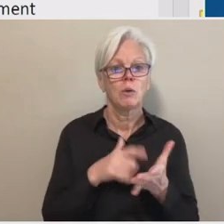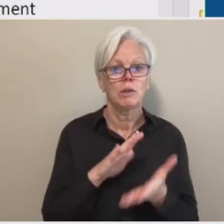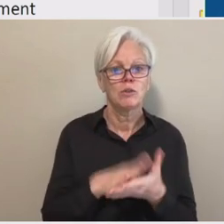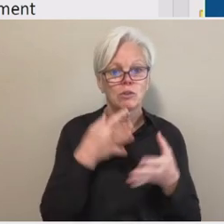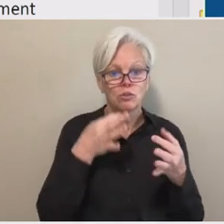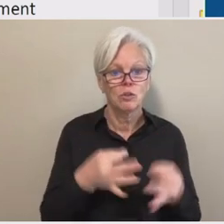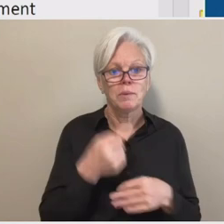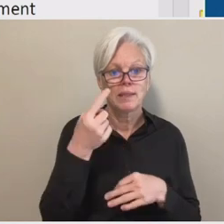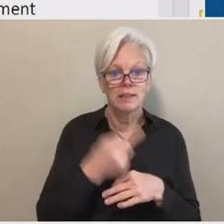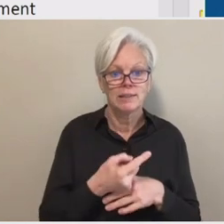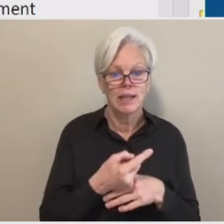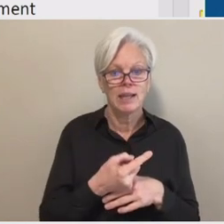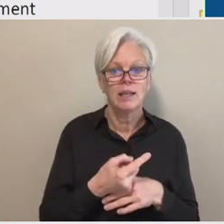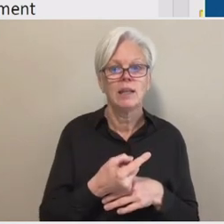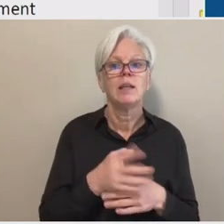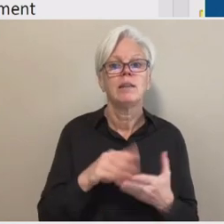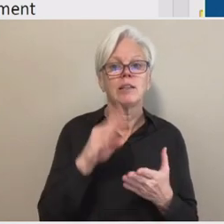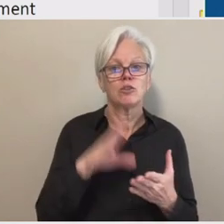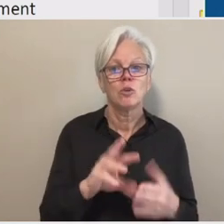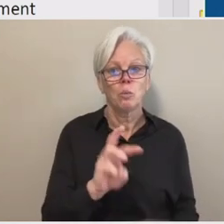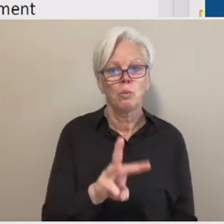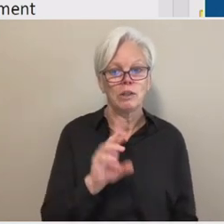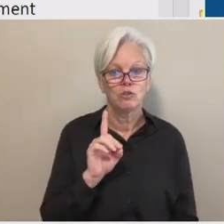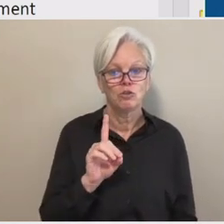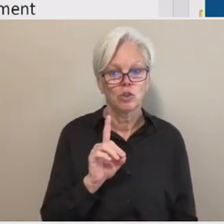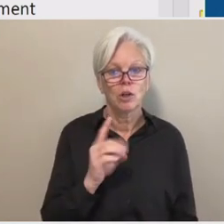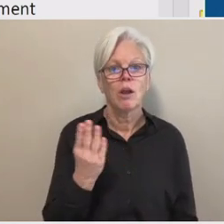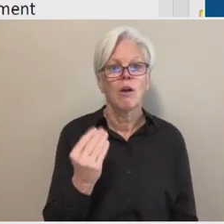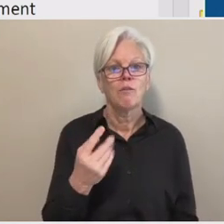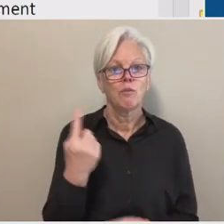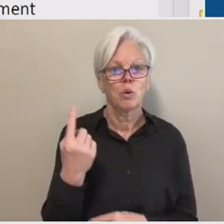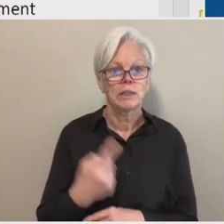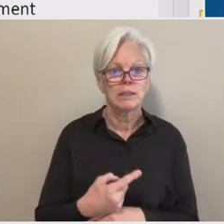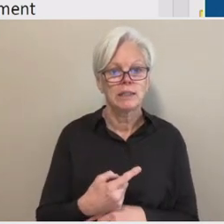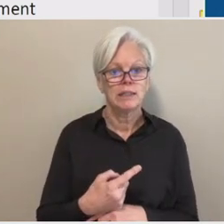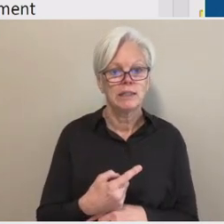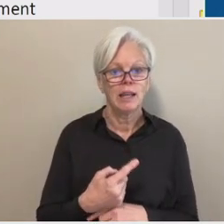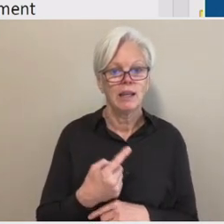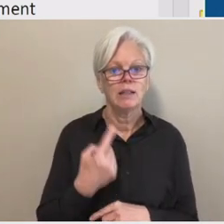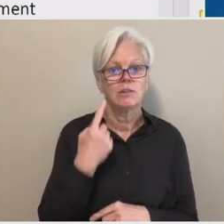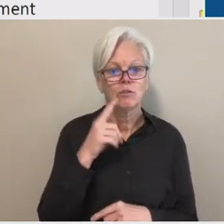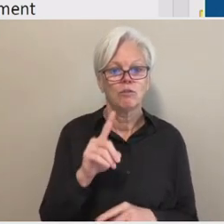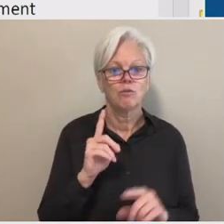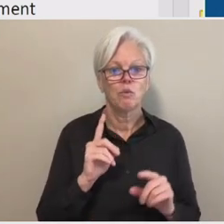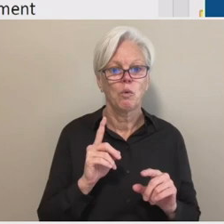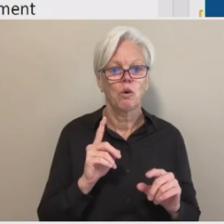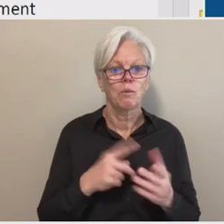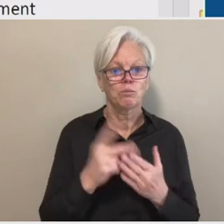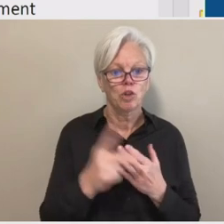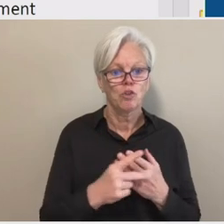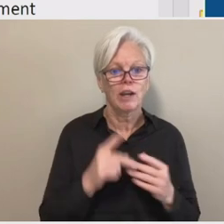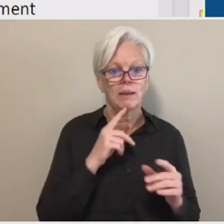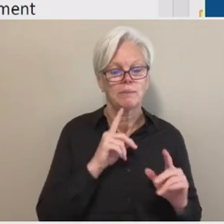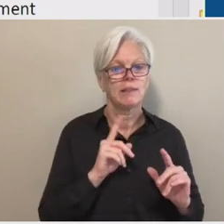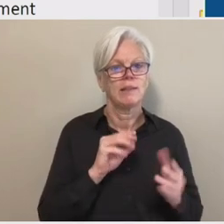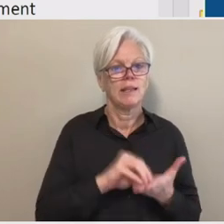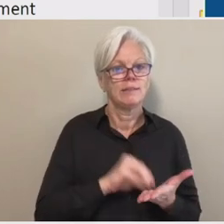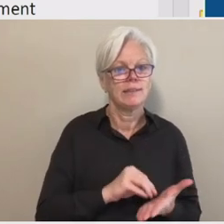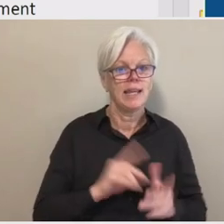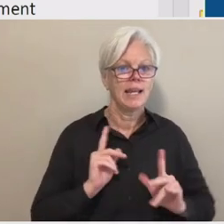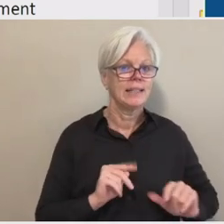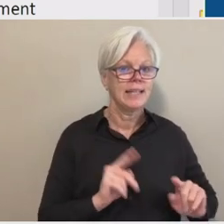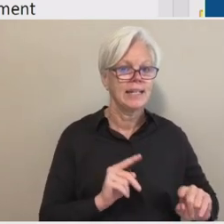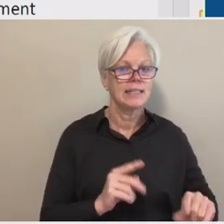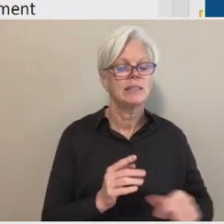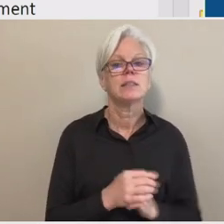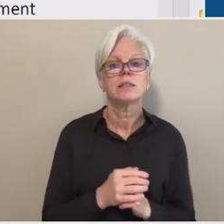date that a student withdrew, uh, within 14 days for attendance taking programs. Um, so the, the issue here